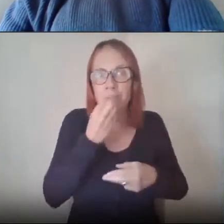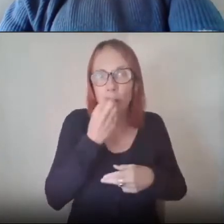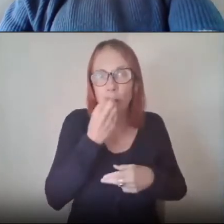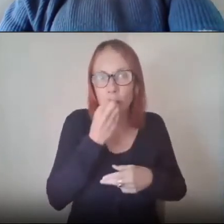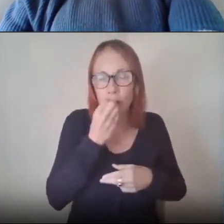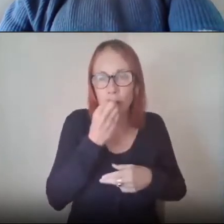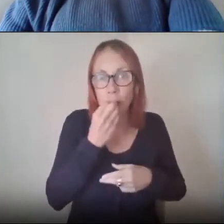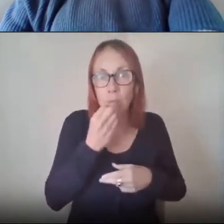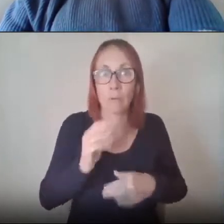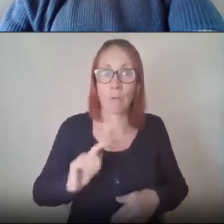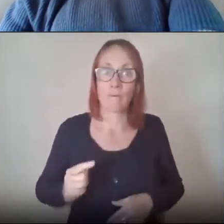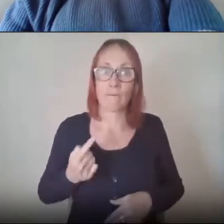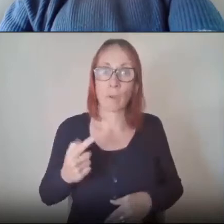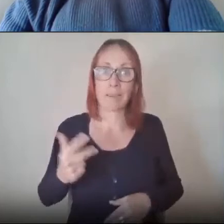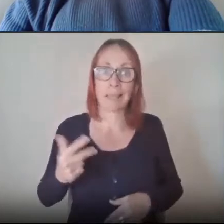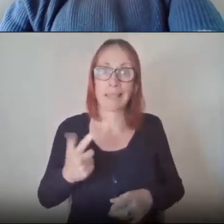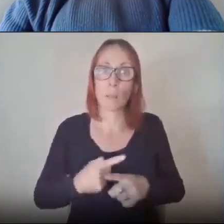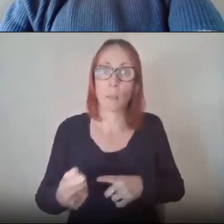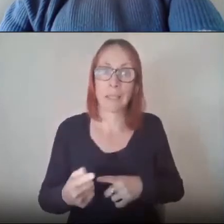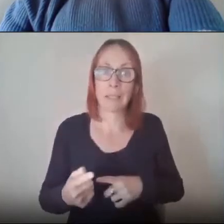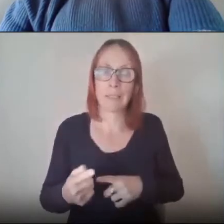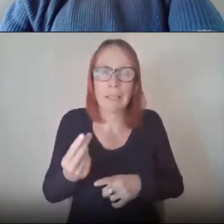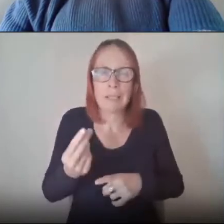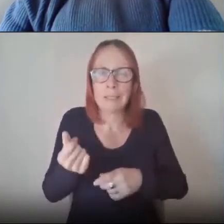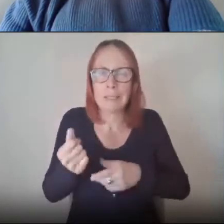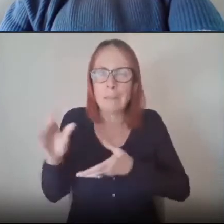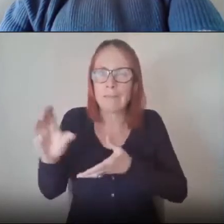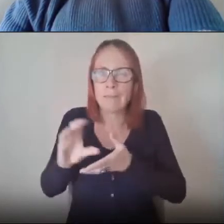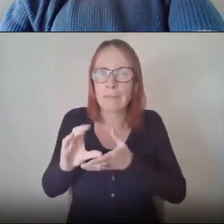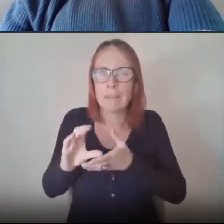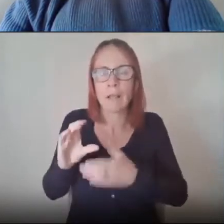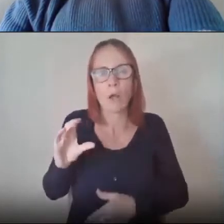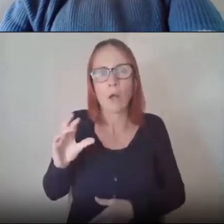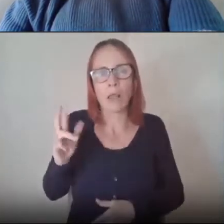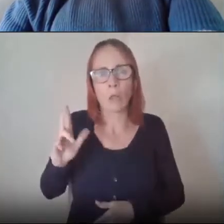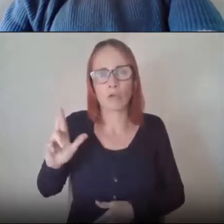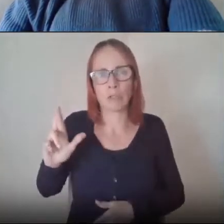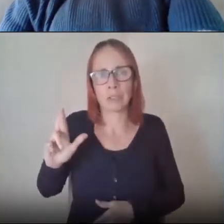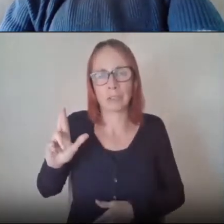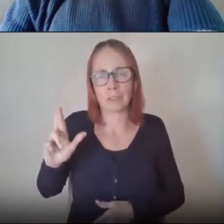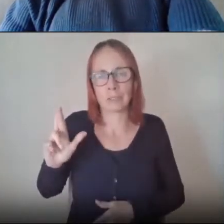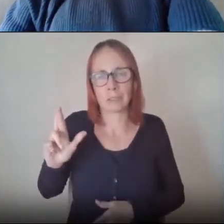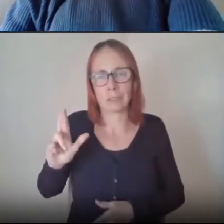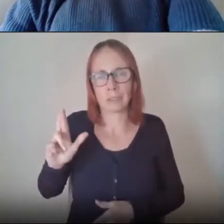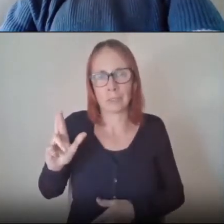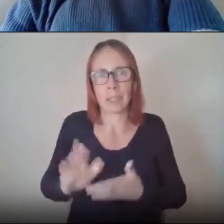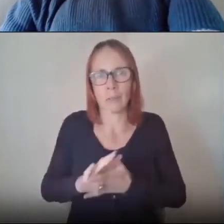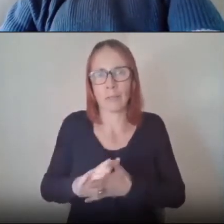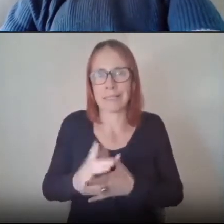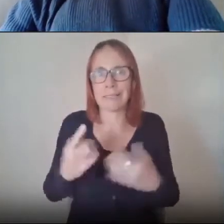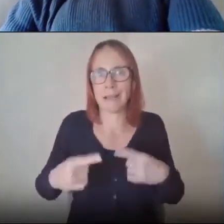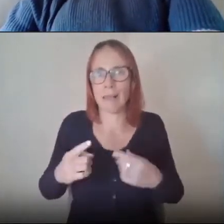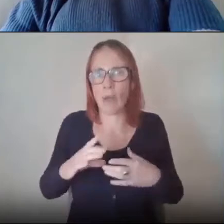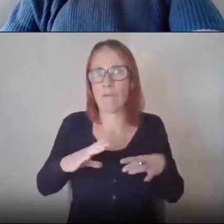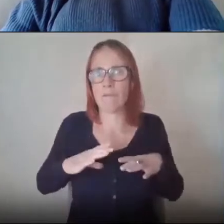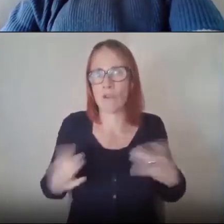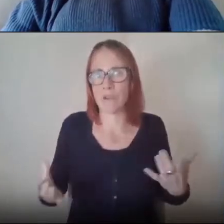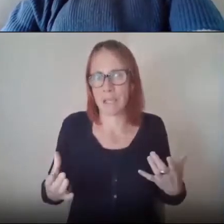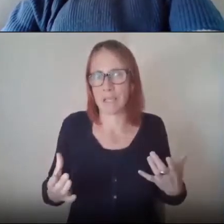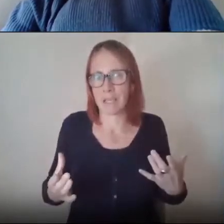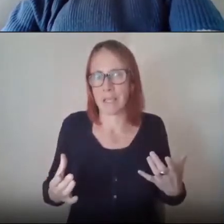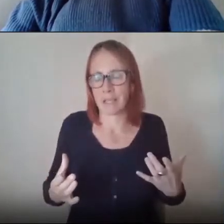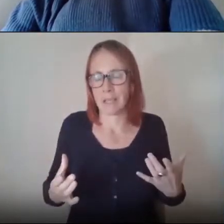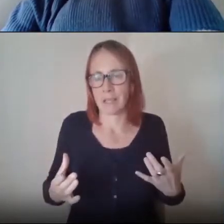weeks we'd secured a little bit of funding from the lottery which allowed us to provide that as a free service so everybody that came in